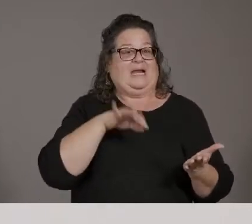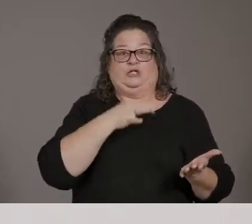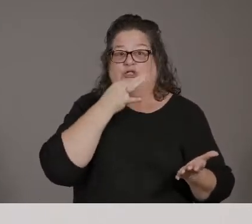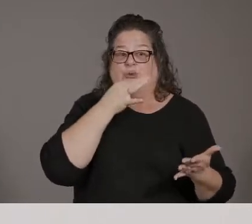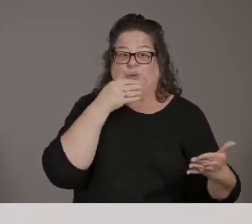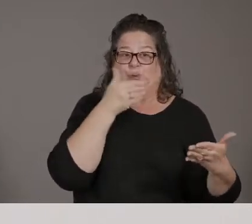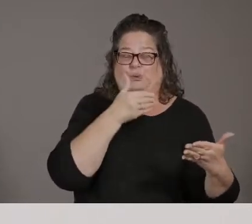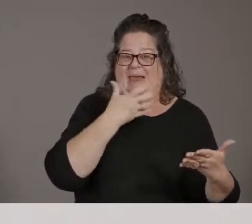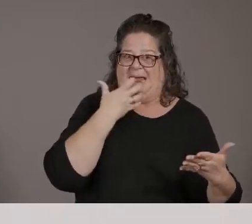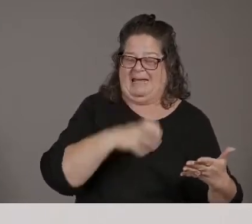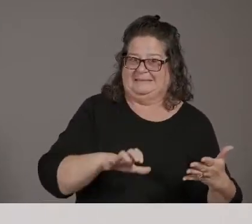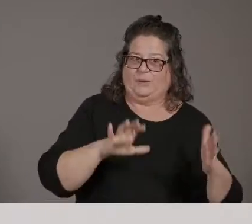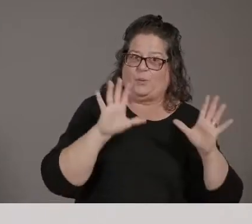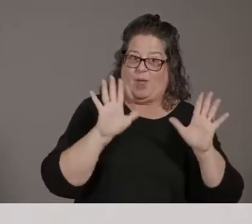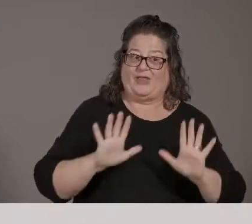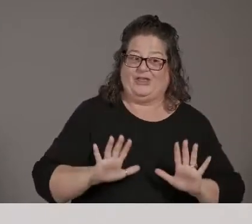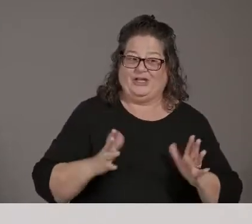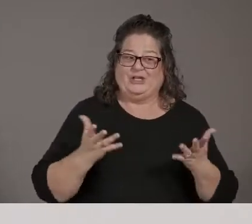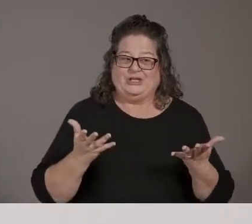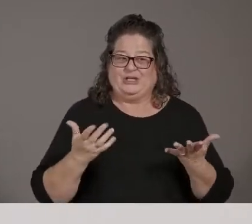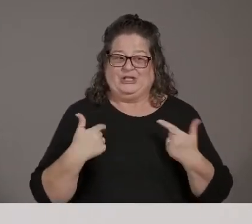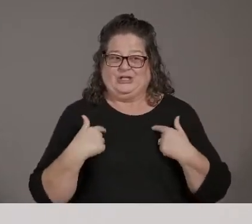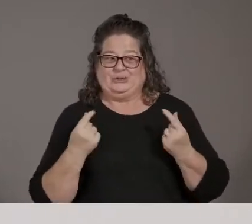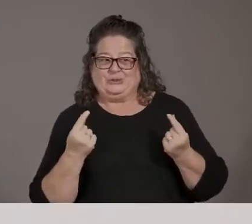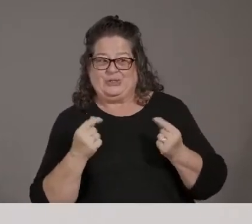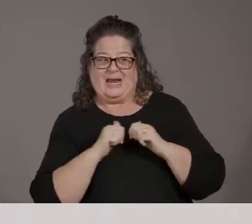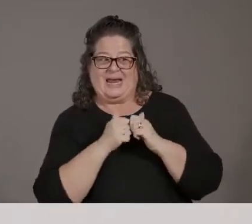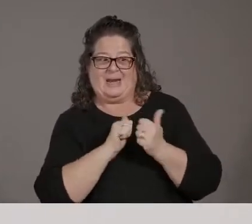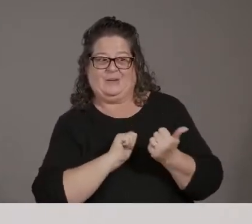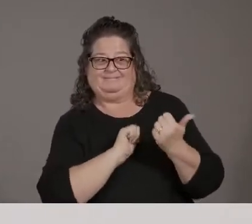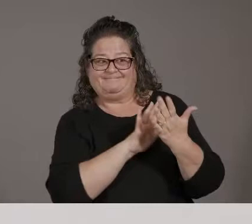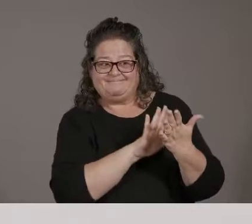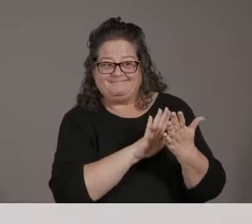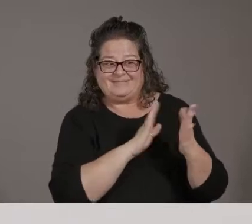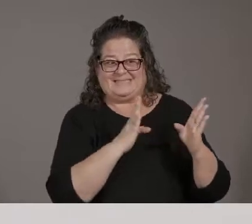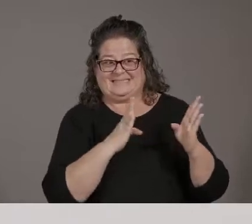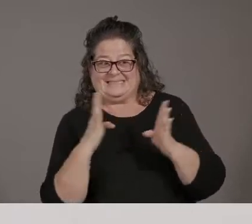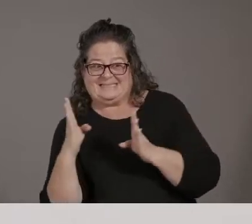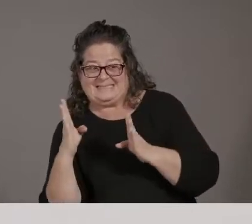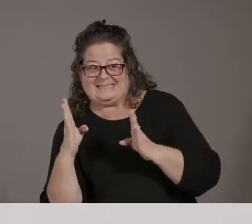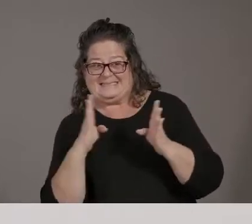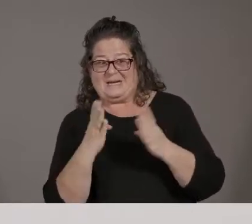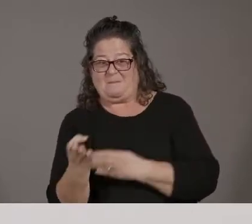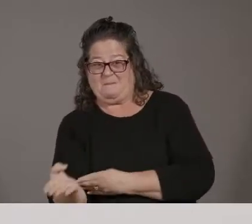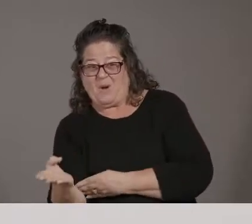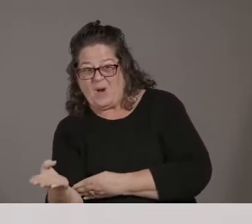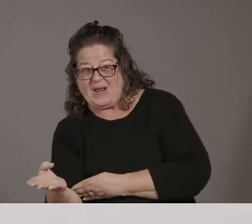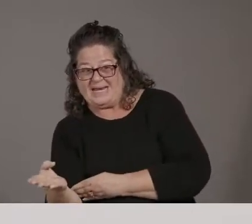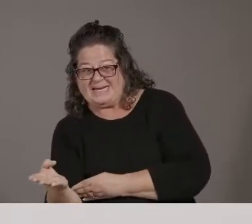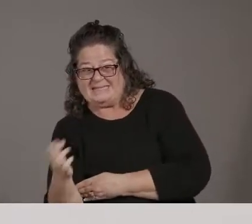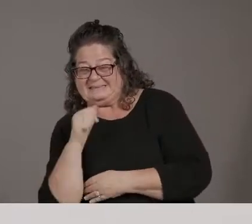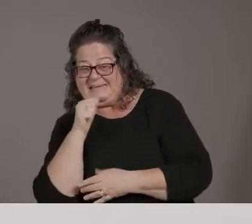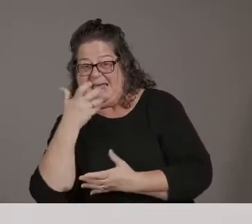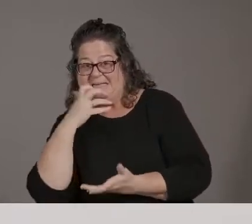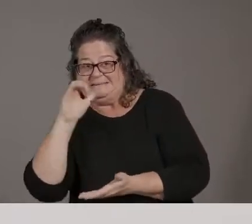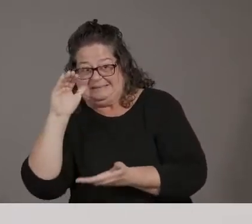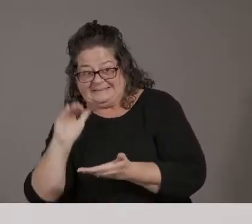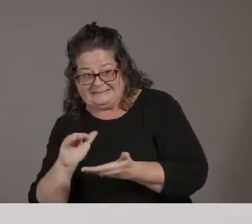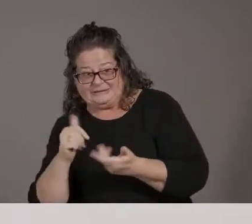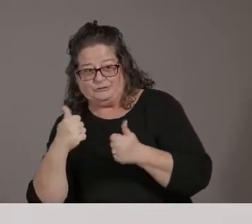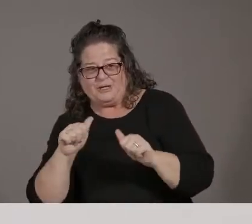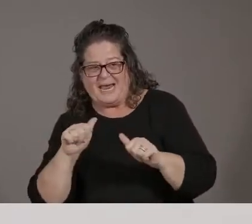soon. And so what are the strategies? Are they later hours and earlier hours? Um, are they trying to find indoor